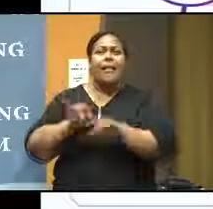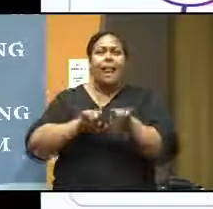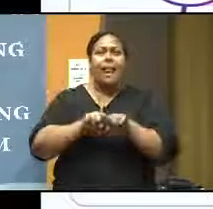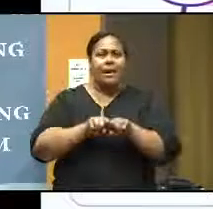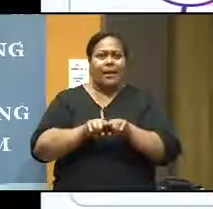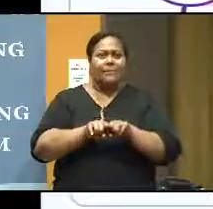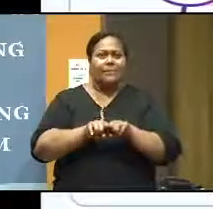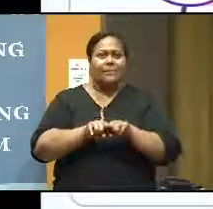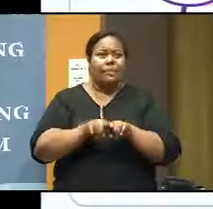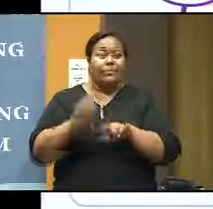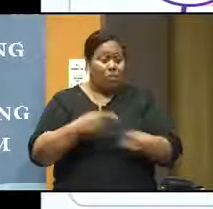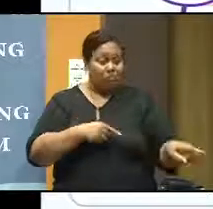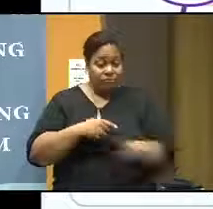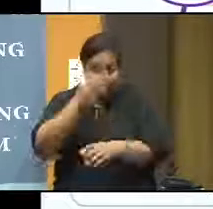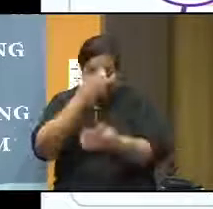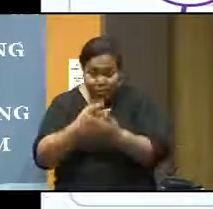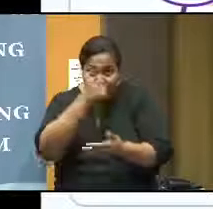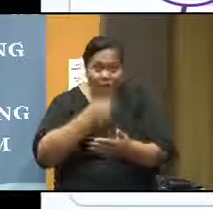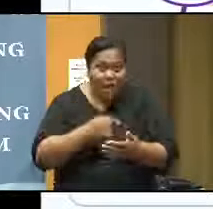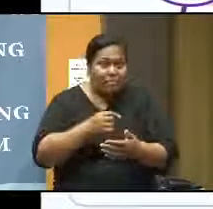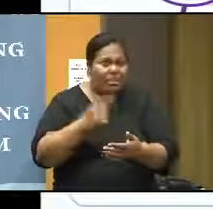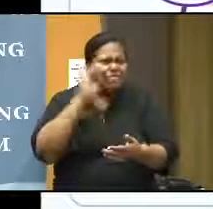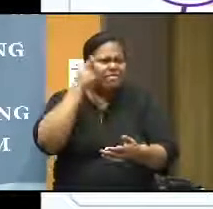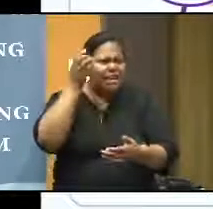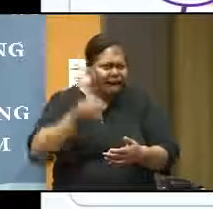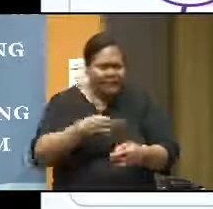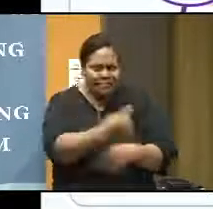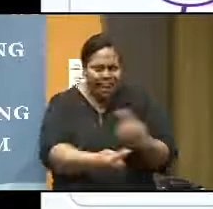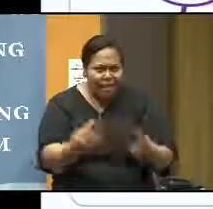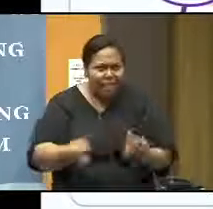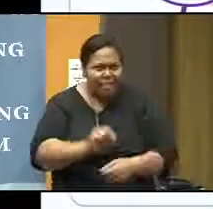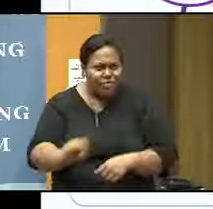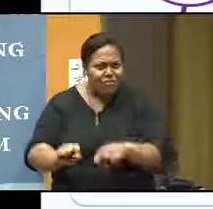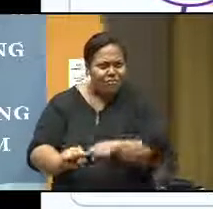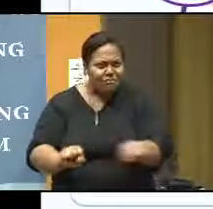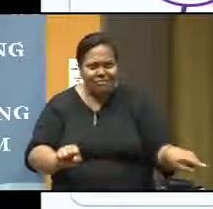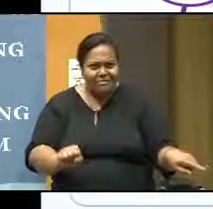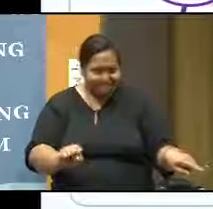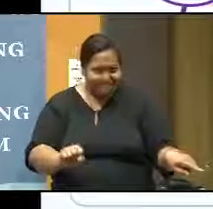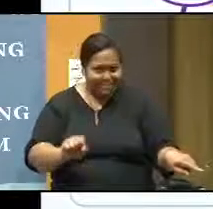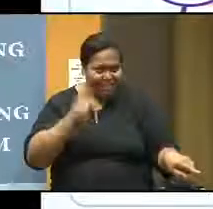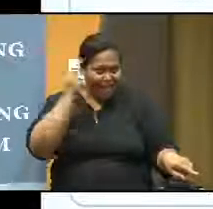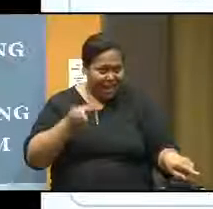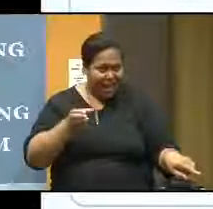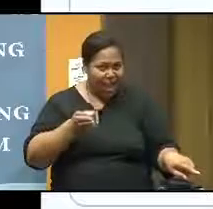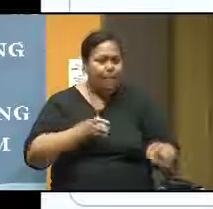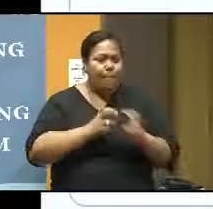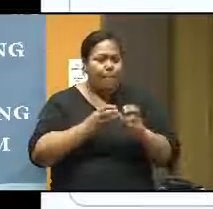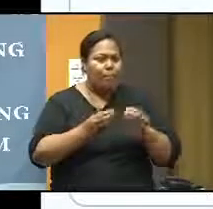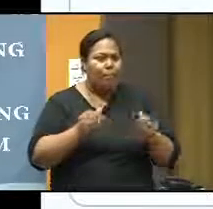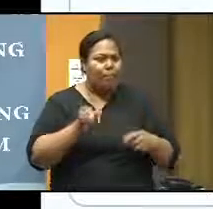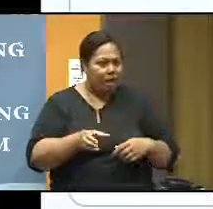I need my students to be critical thinker and then the problem solver. Okay. Well, let me repeat the word again,